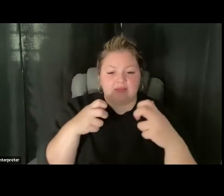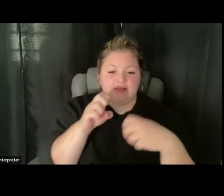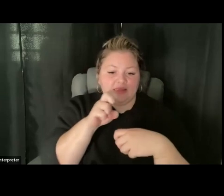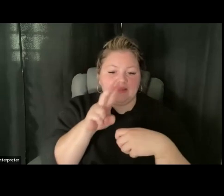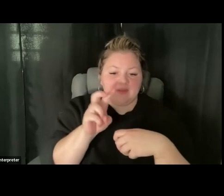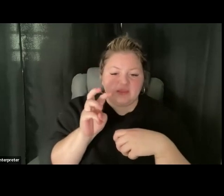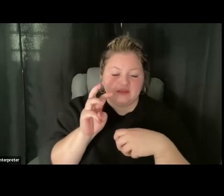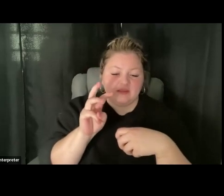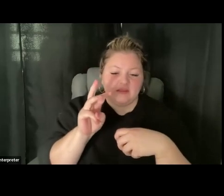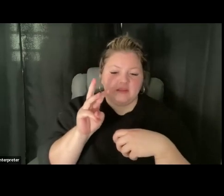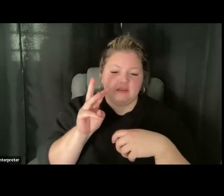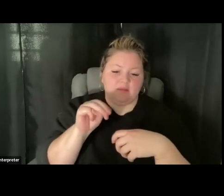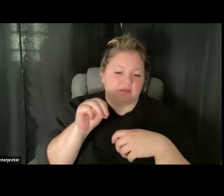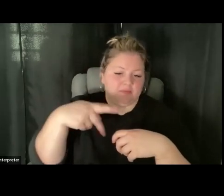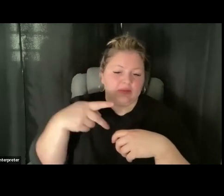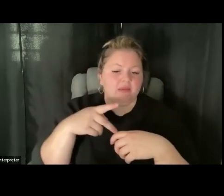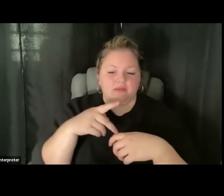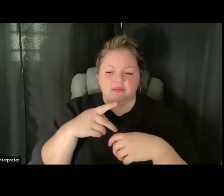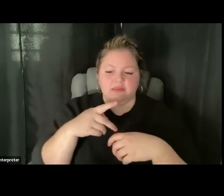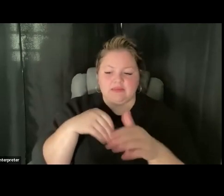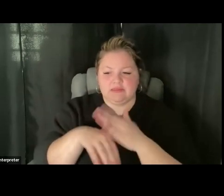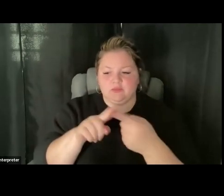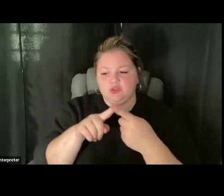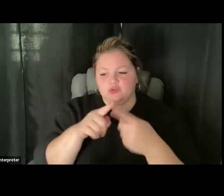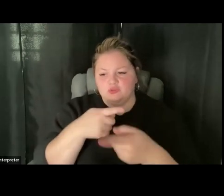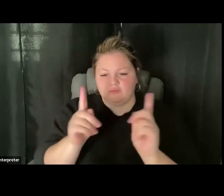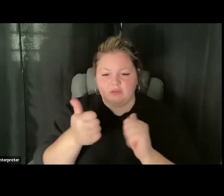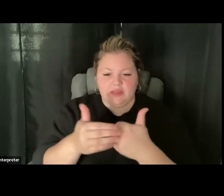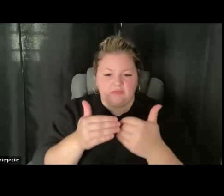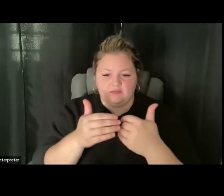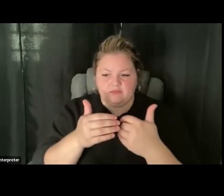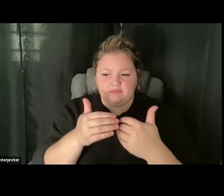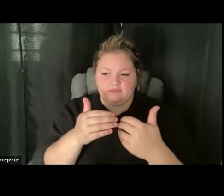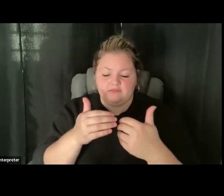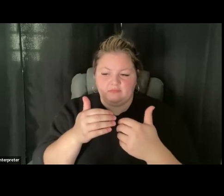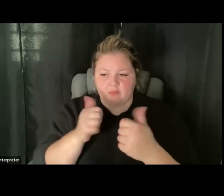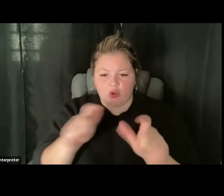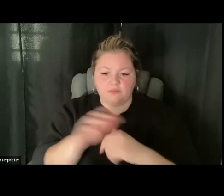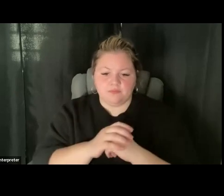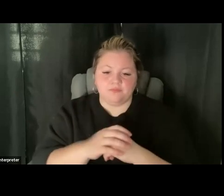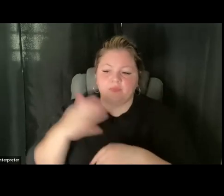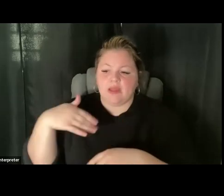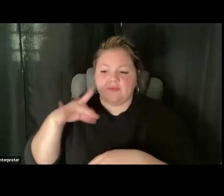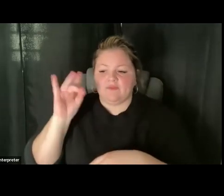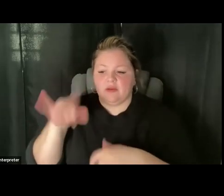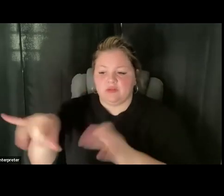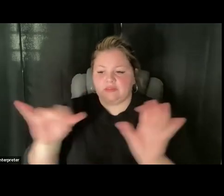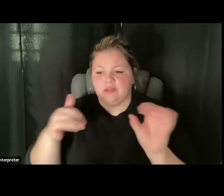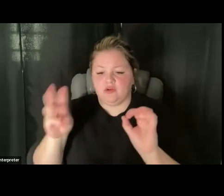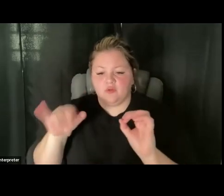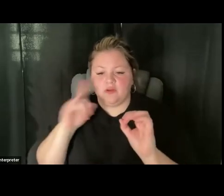there and work with towns and cities to get the information out there, but we haven't yet found a standardized way that's done. Um,